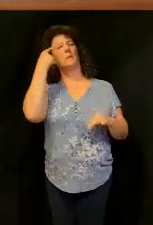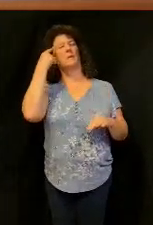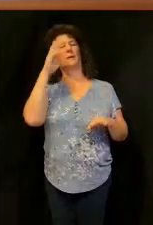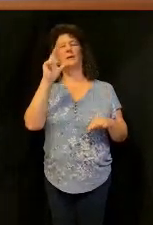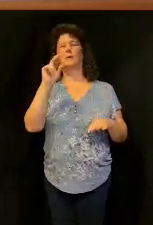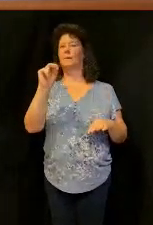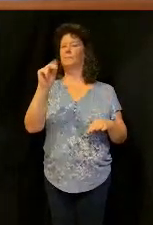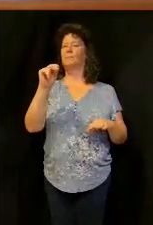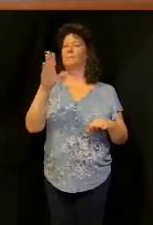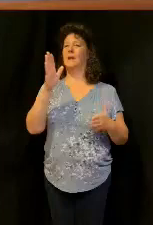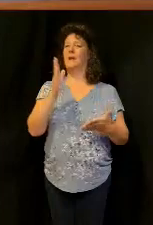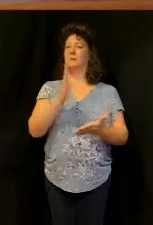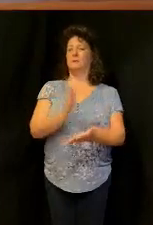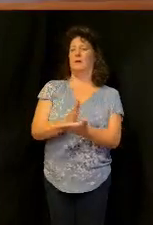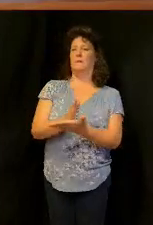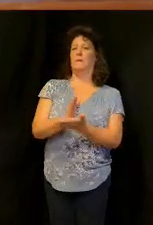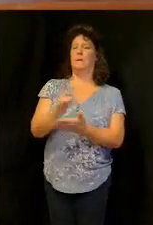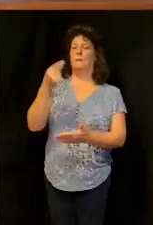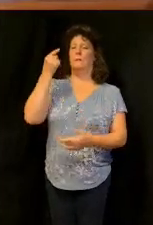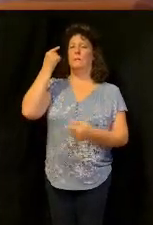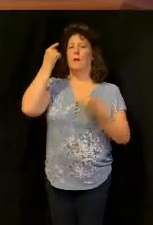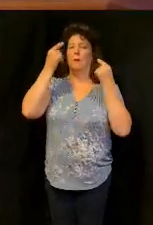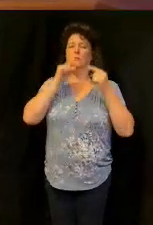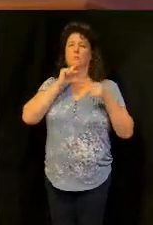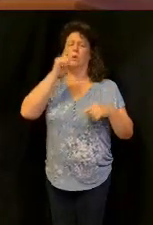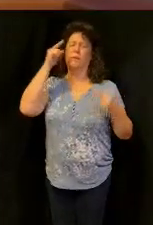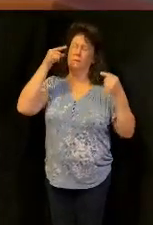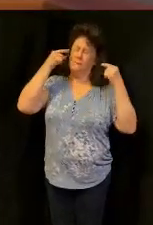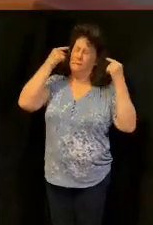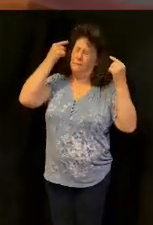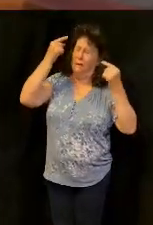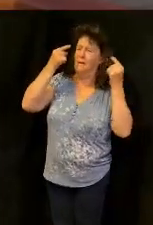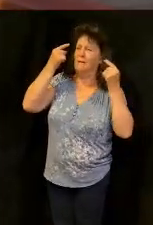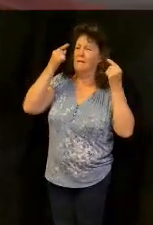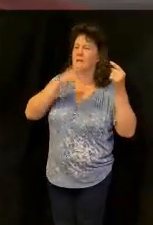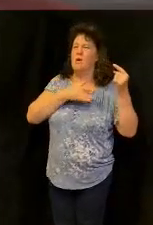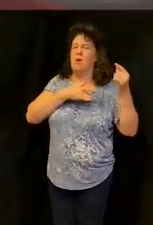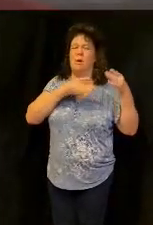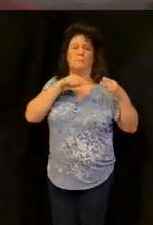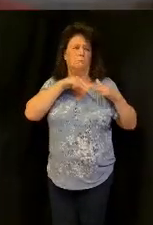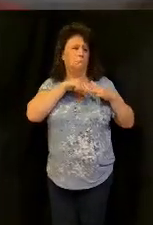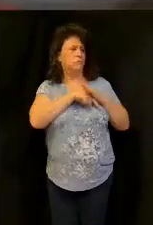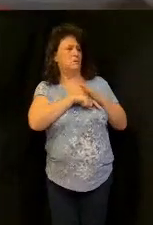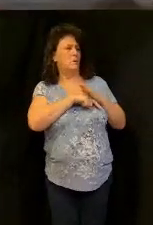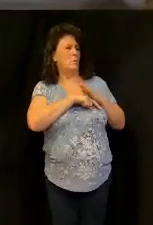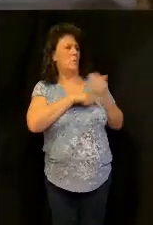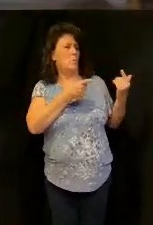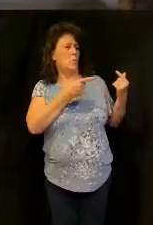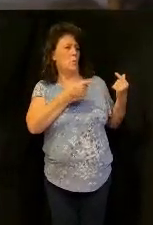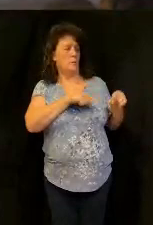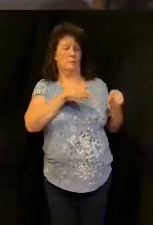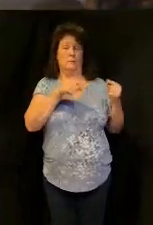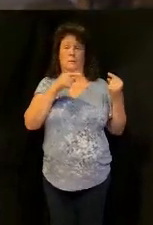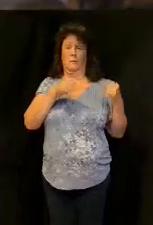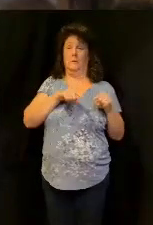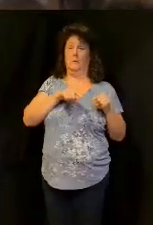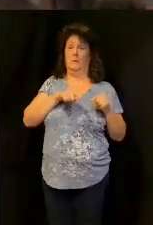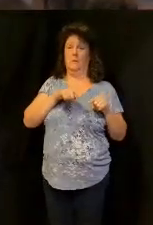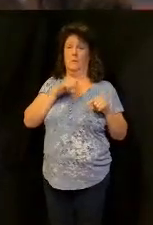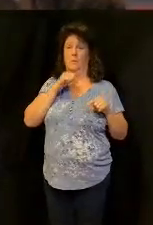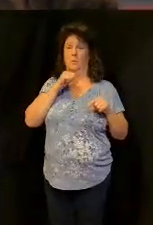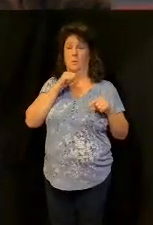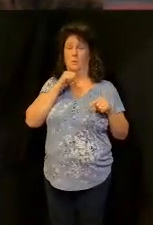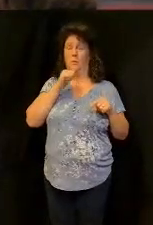pause. I need you to think about it. I need you to dig down at the heart level, and find out what's going on, why this is not happening.